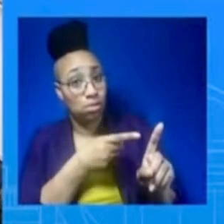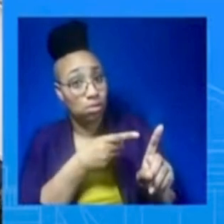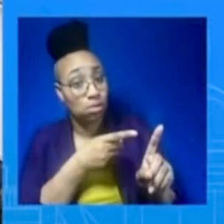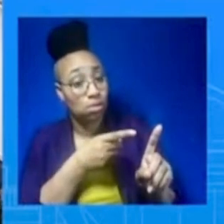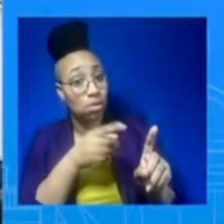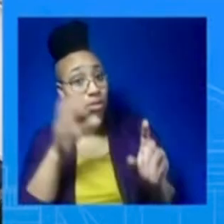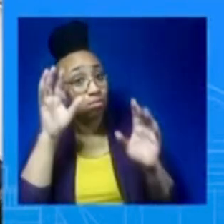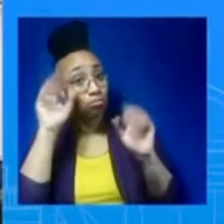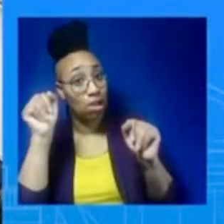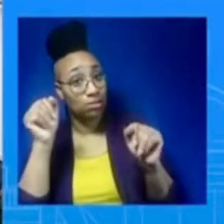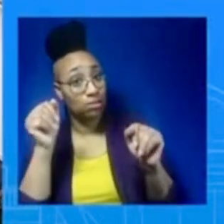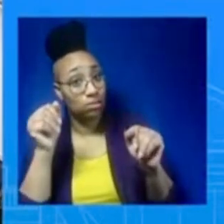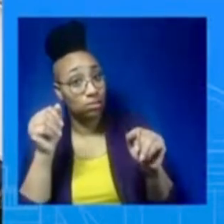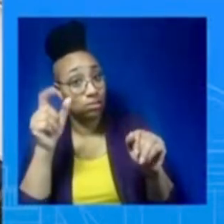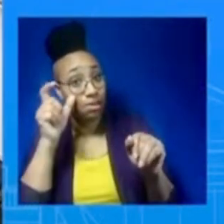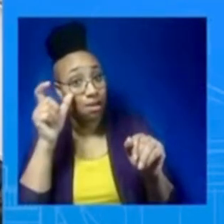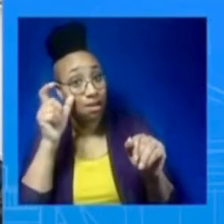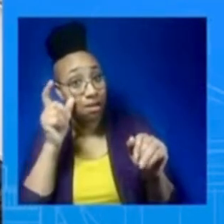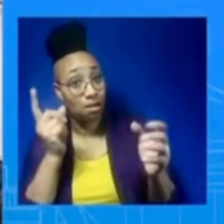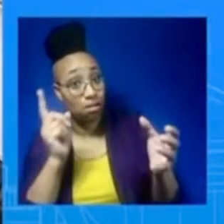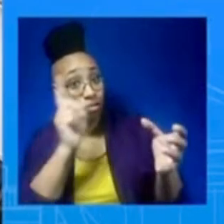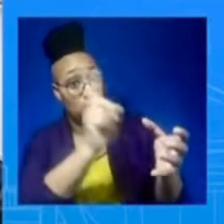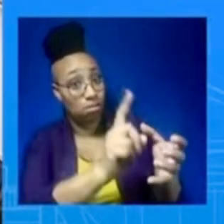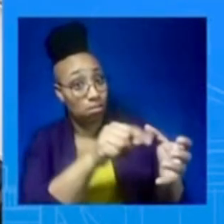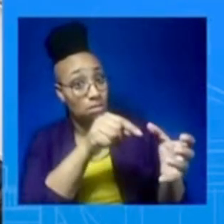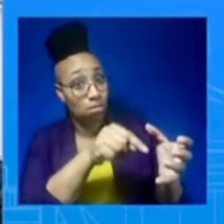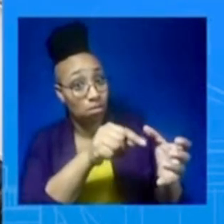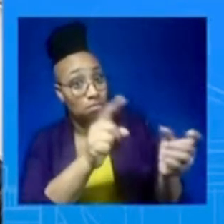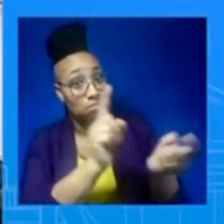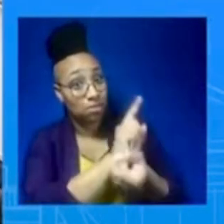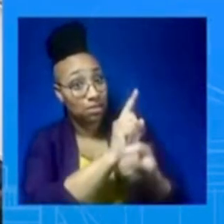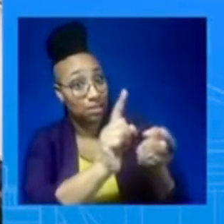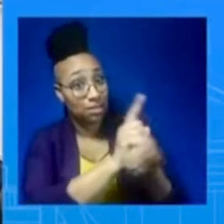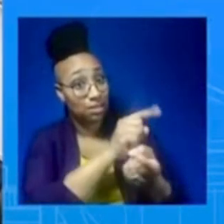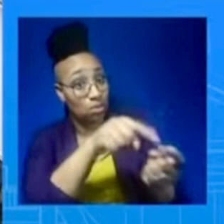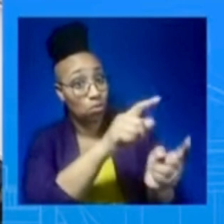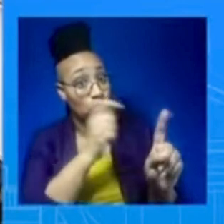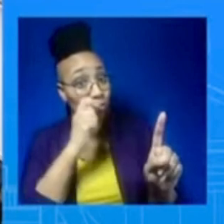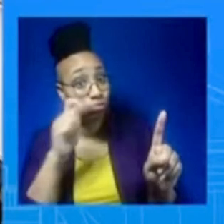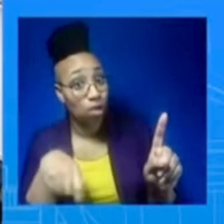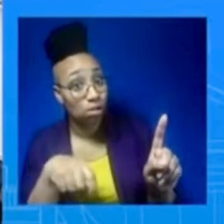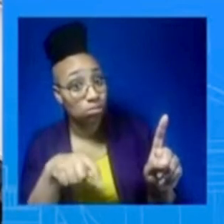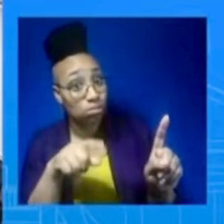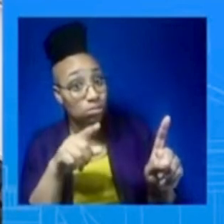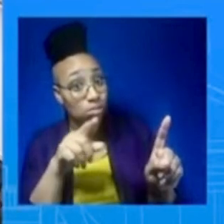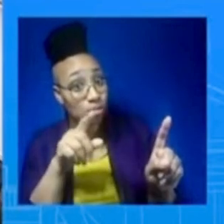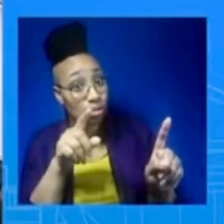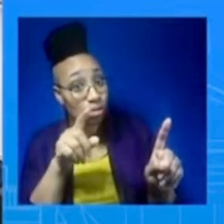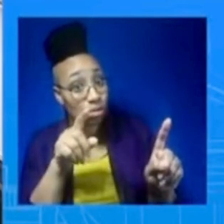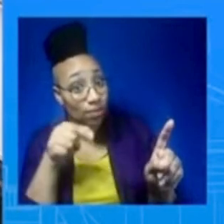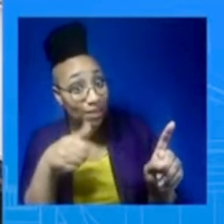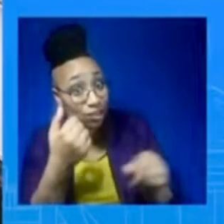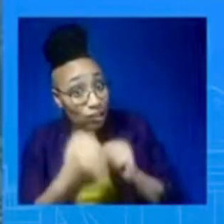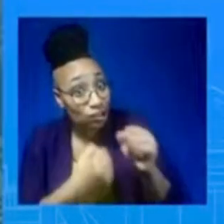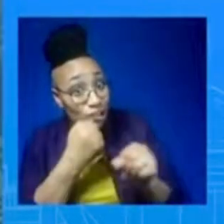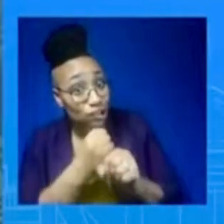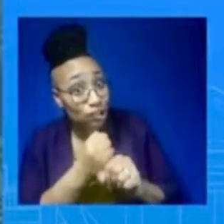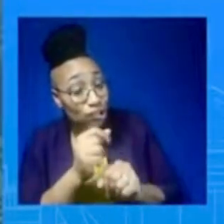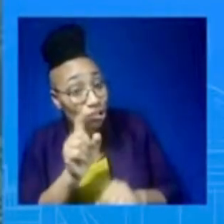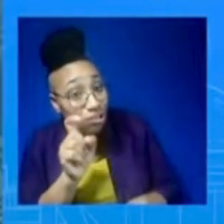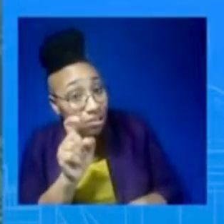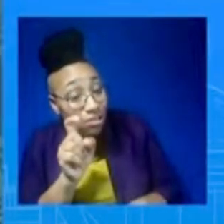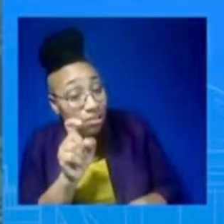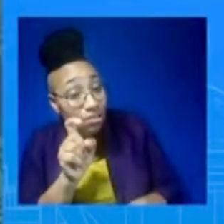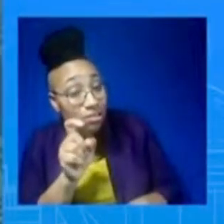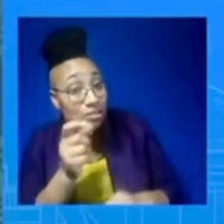trip will be about that side of it? Will he meet with refugees? Will you add some component like that for this trip? I'm not going to get